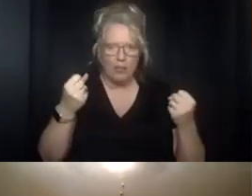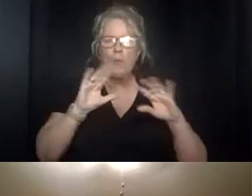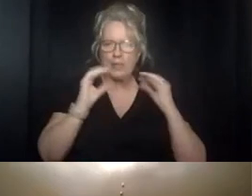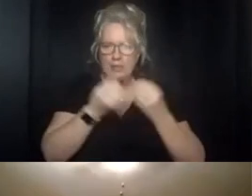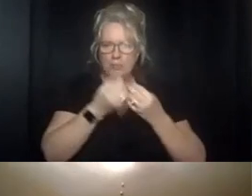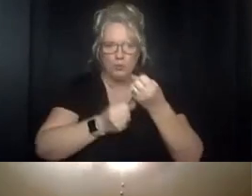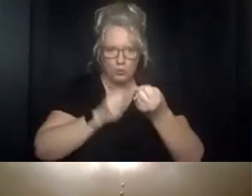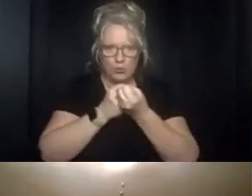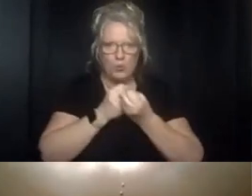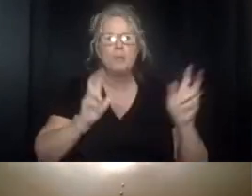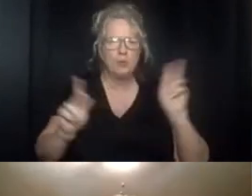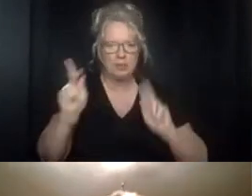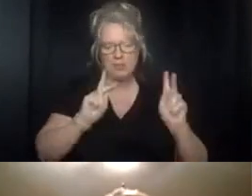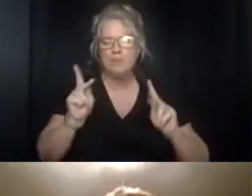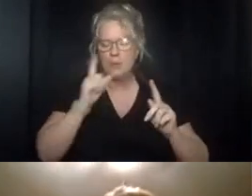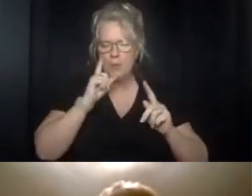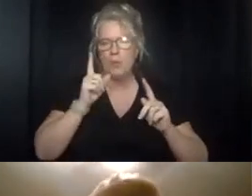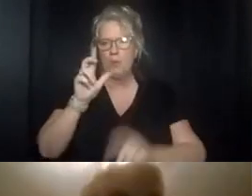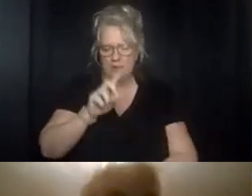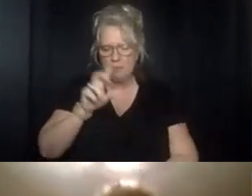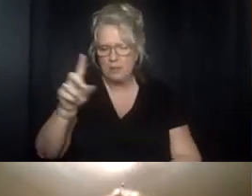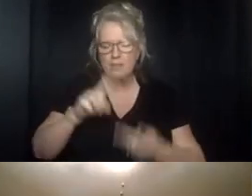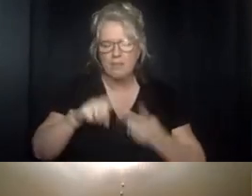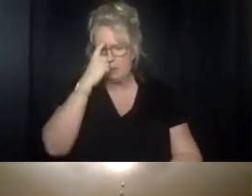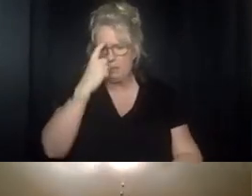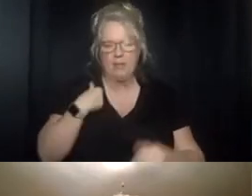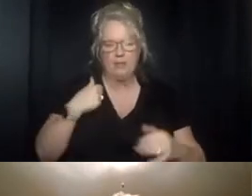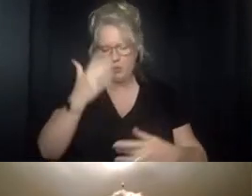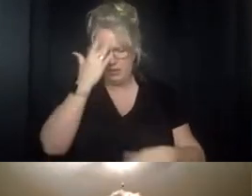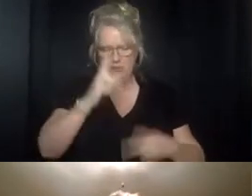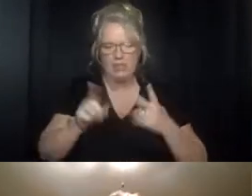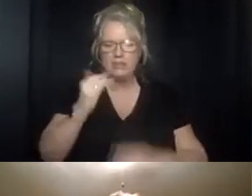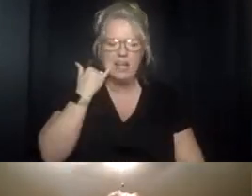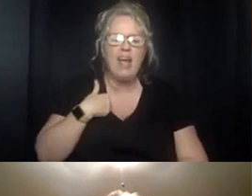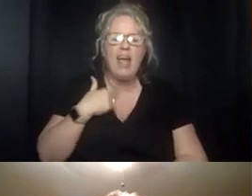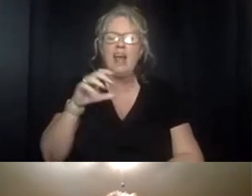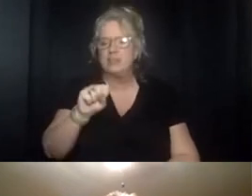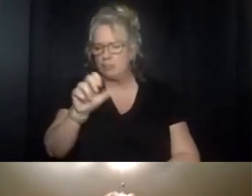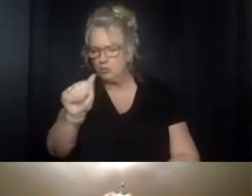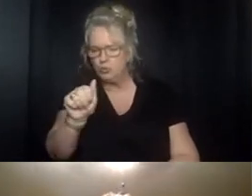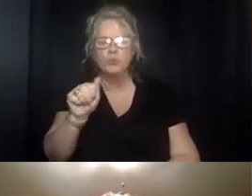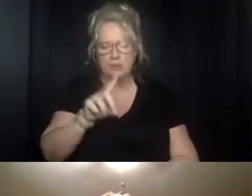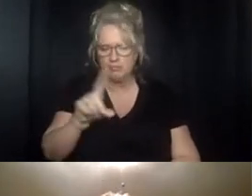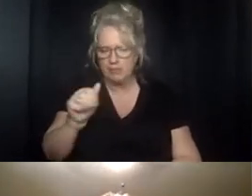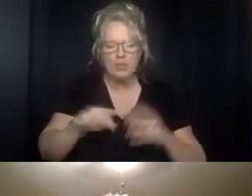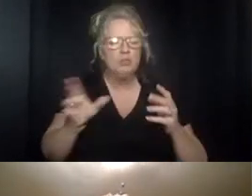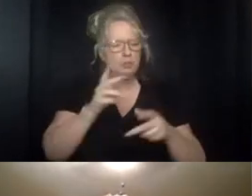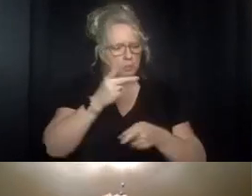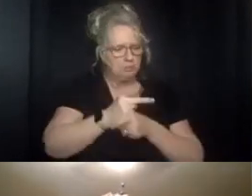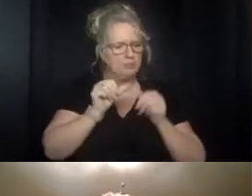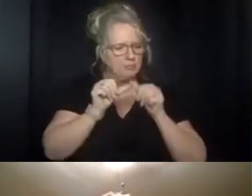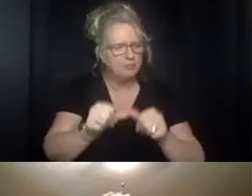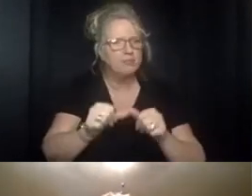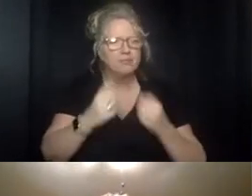supporting people with developmental disabilities mental illness and substance use disorders to obtain and maintain meaningful